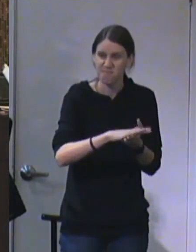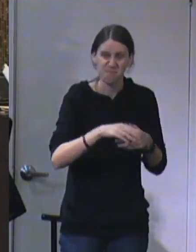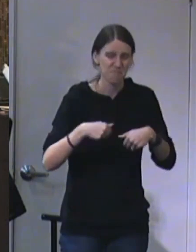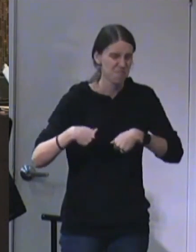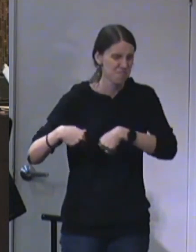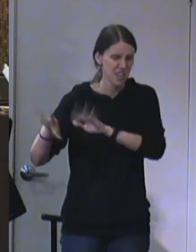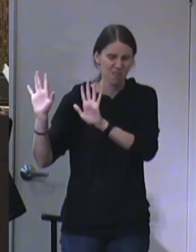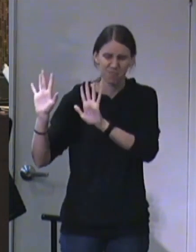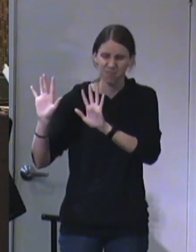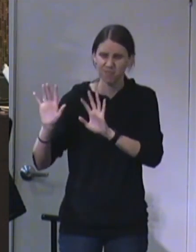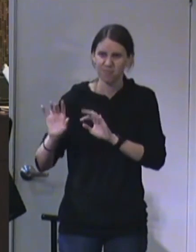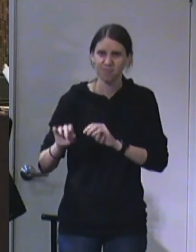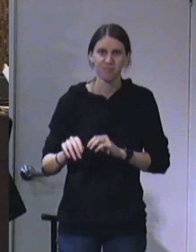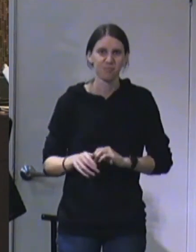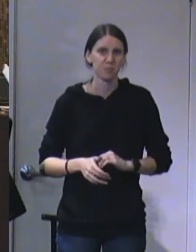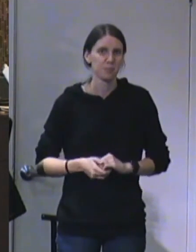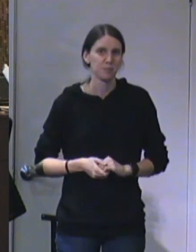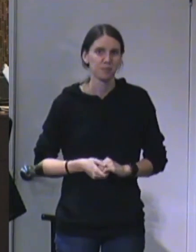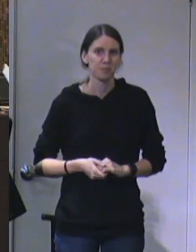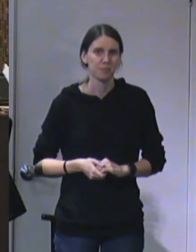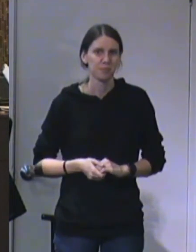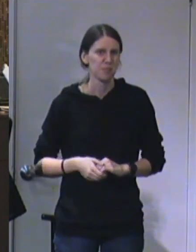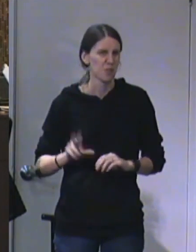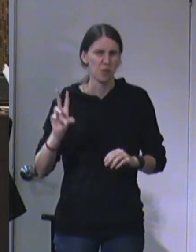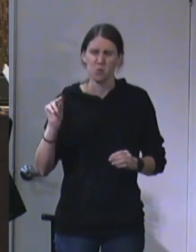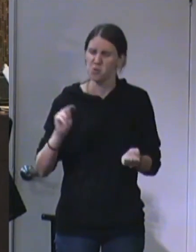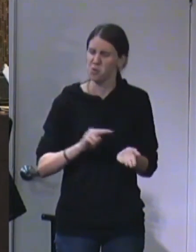cast down. There's no holiness in me.